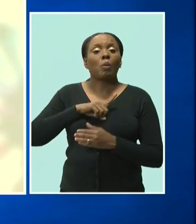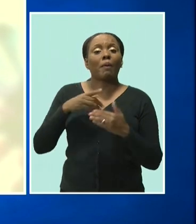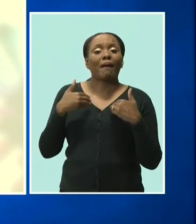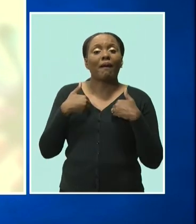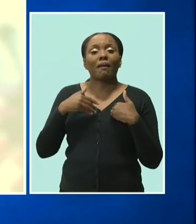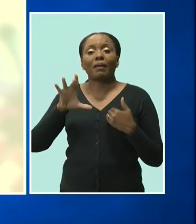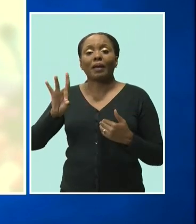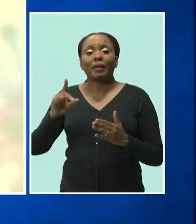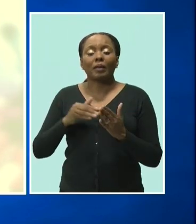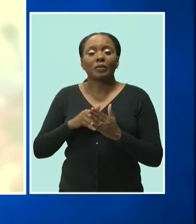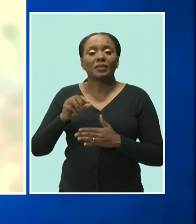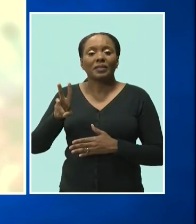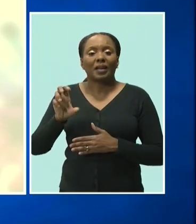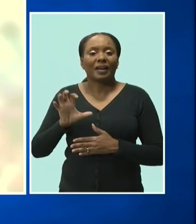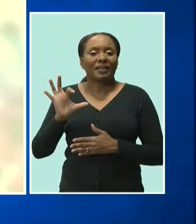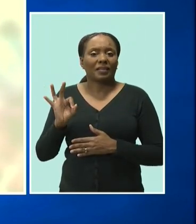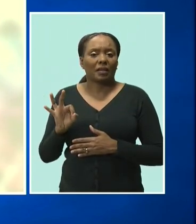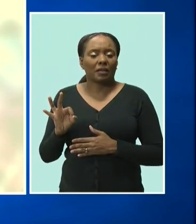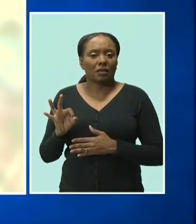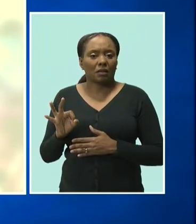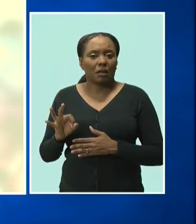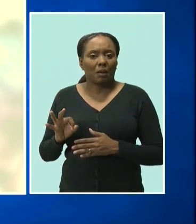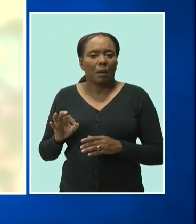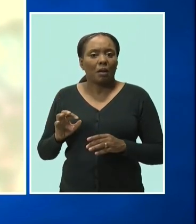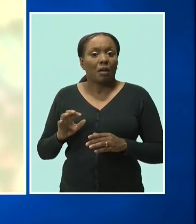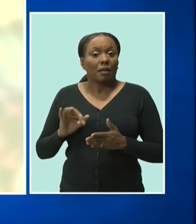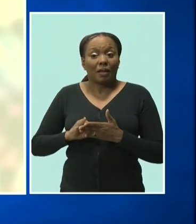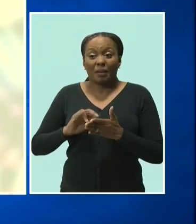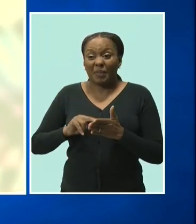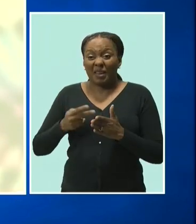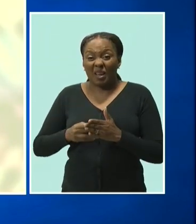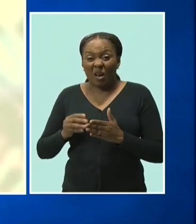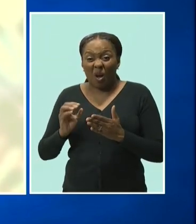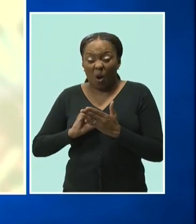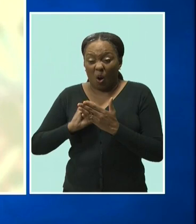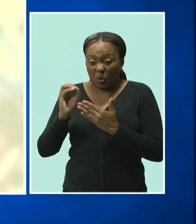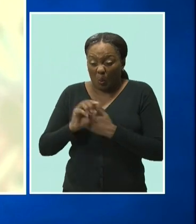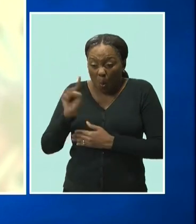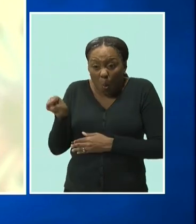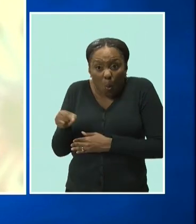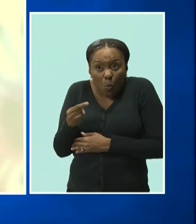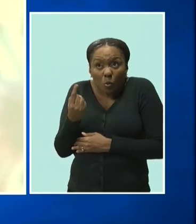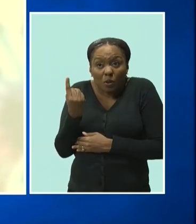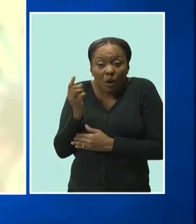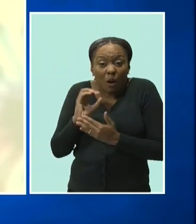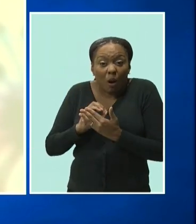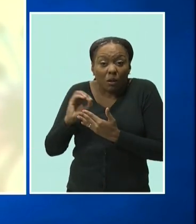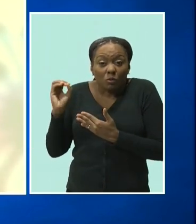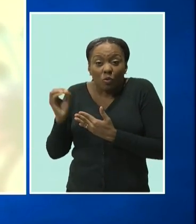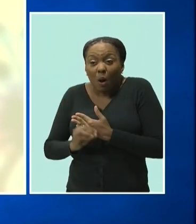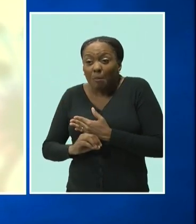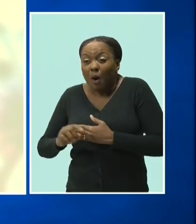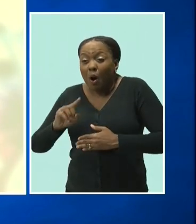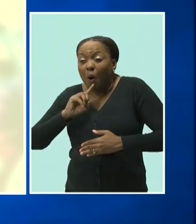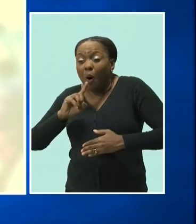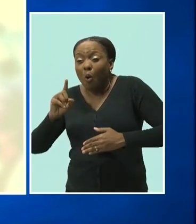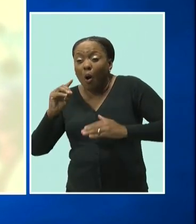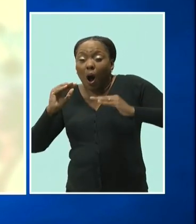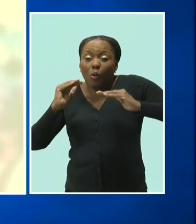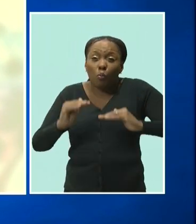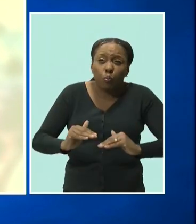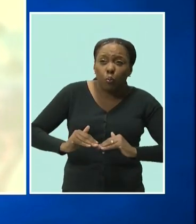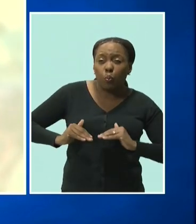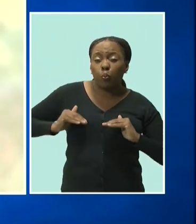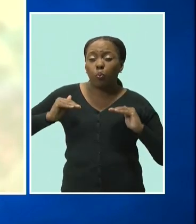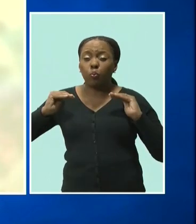cases. Now, that means that October alone accounted for more cases than the last 18 months leading up to it